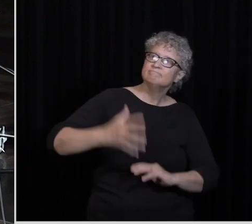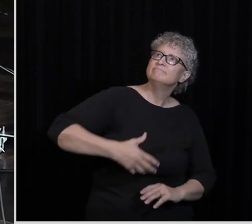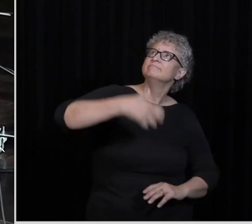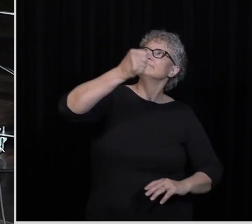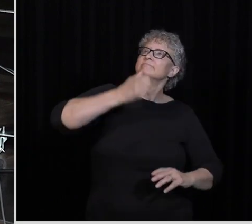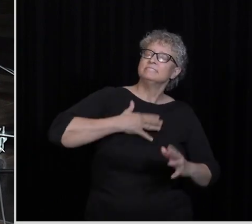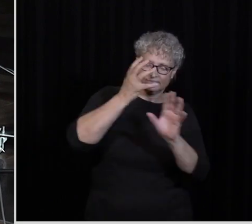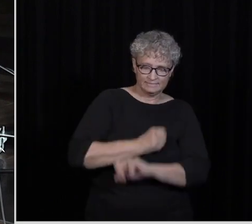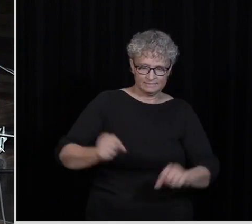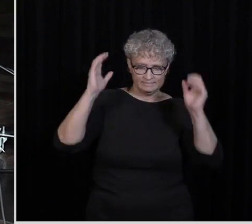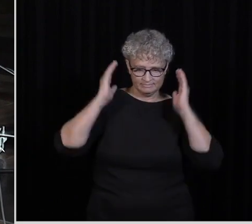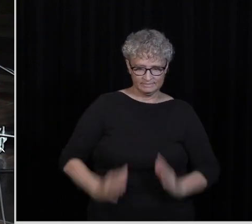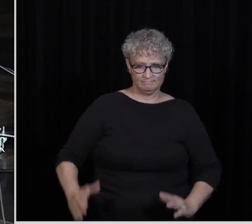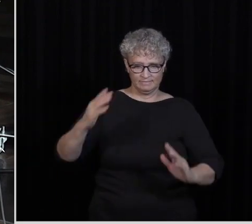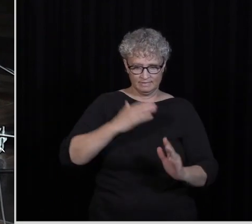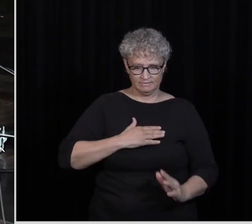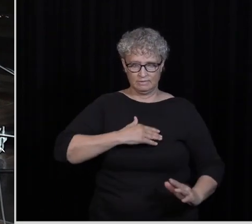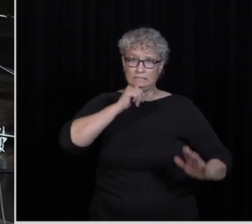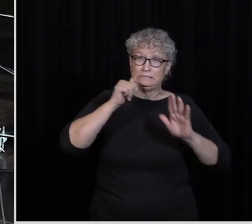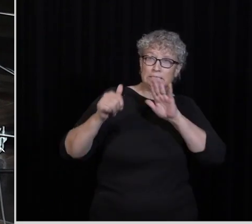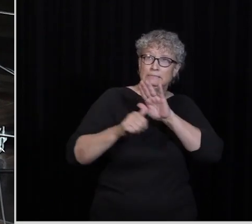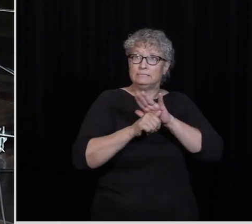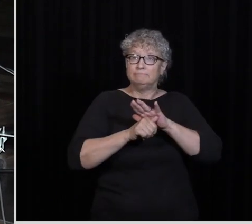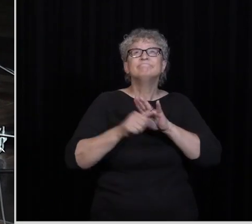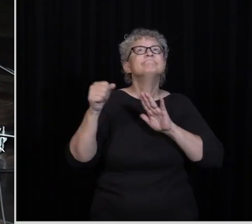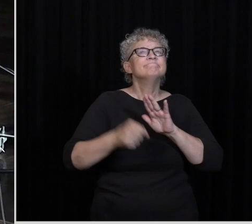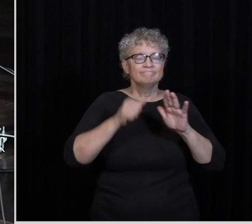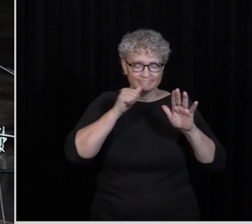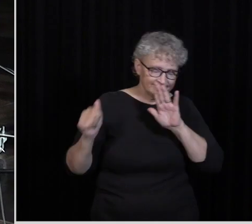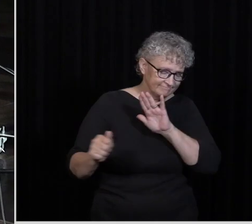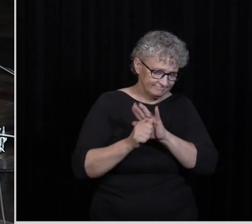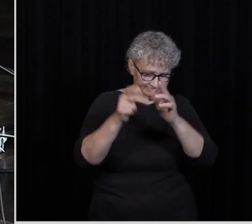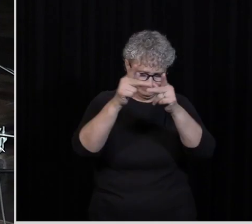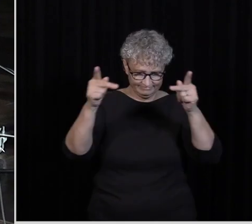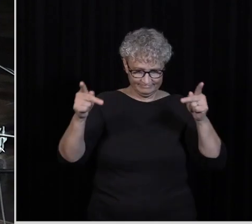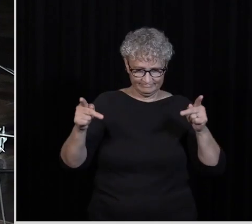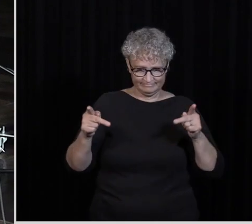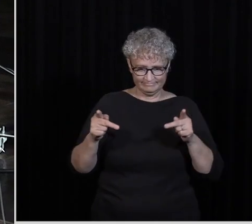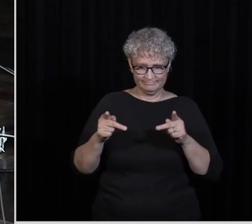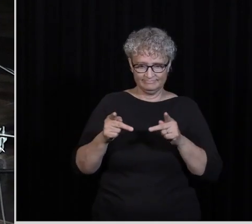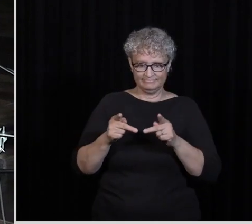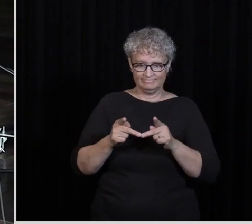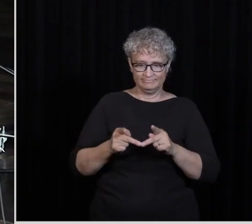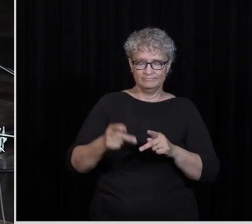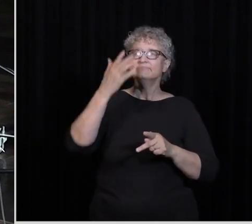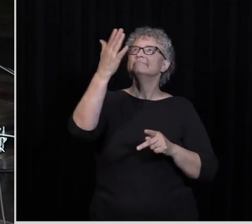ransom, my savior My refuge, my hiding place